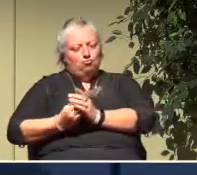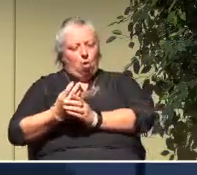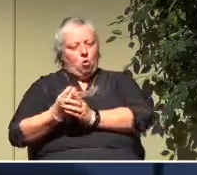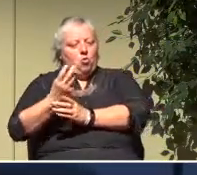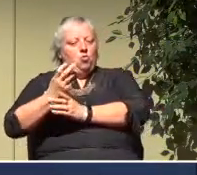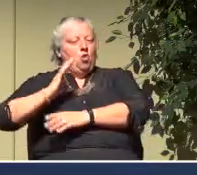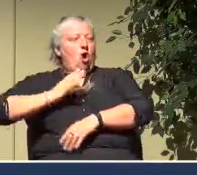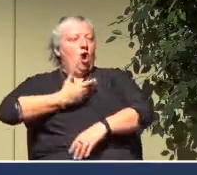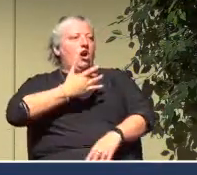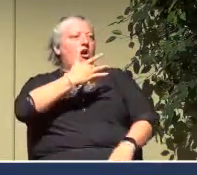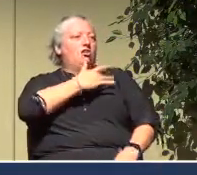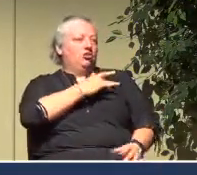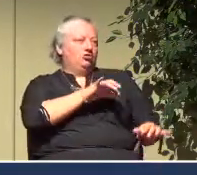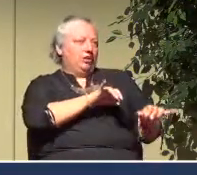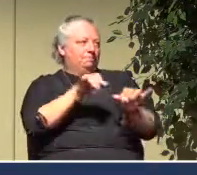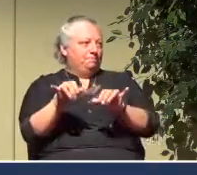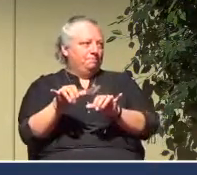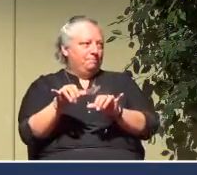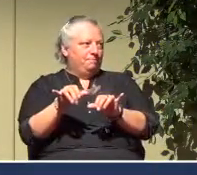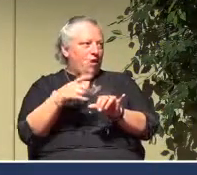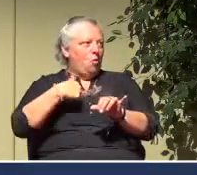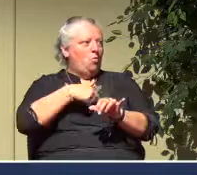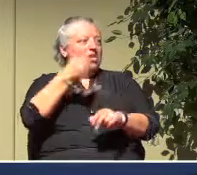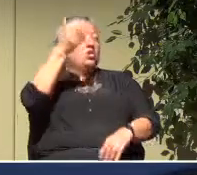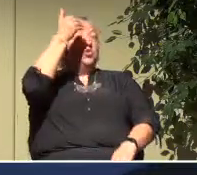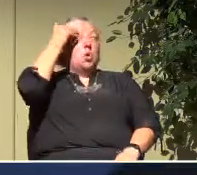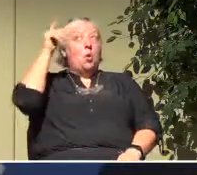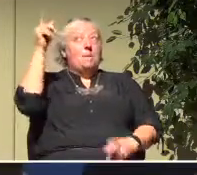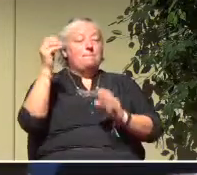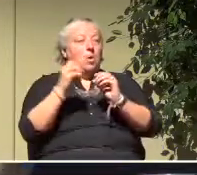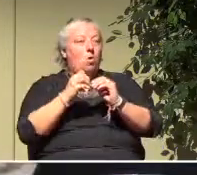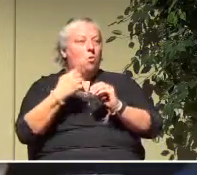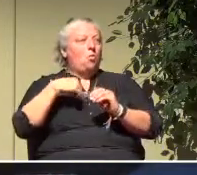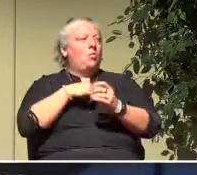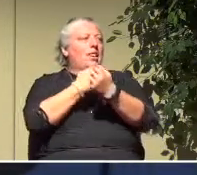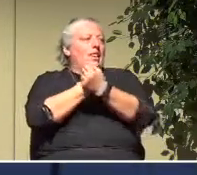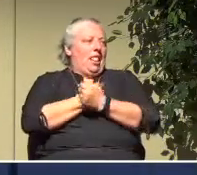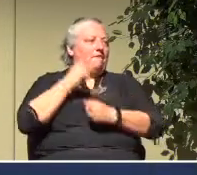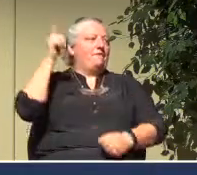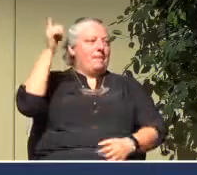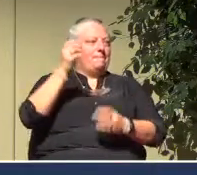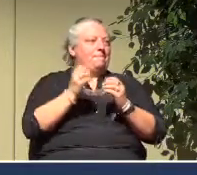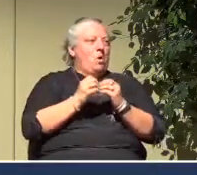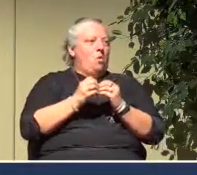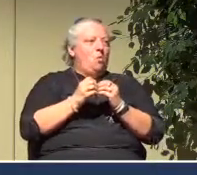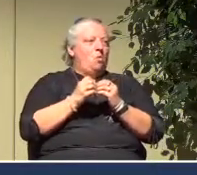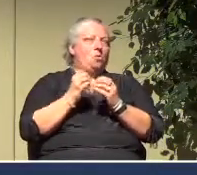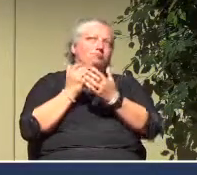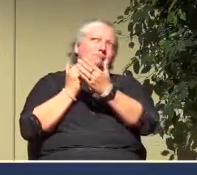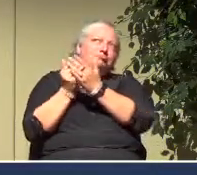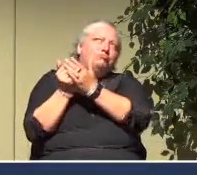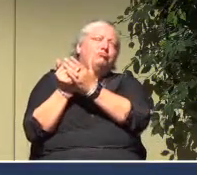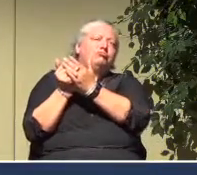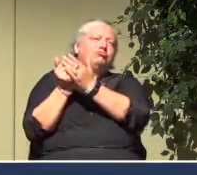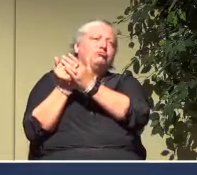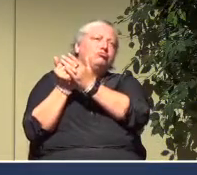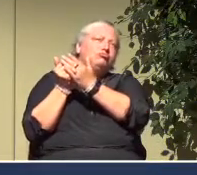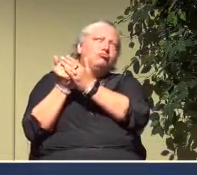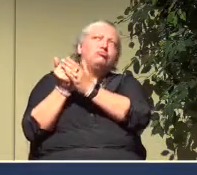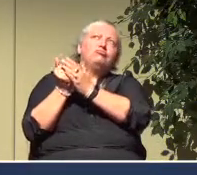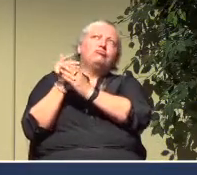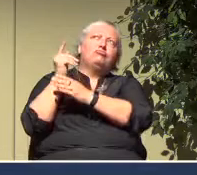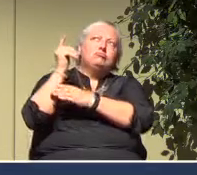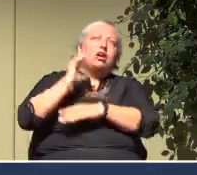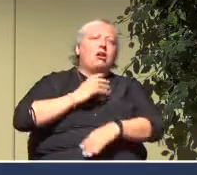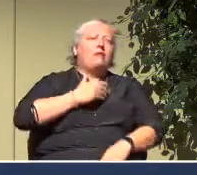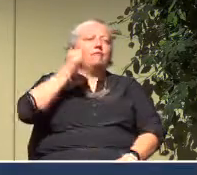then. So that we know God more, love Him more, know Him in intimate ways, and as our Father, and so